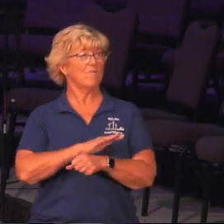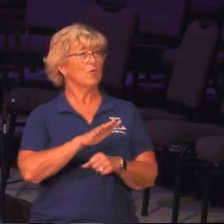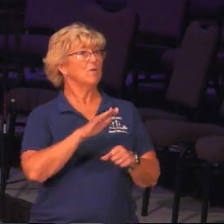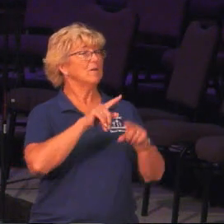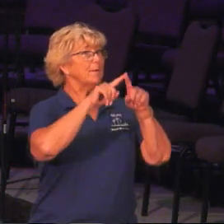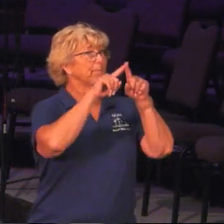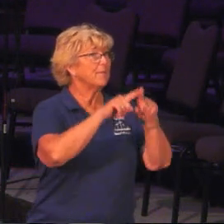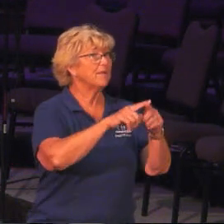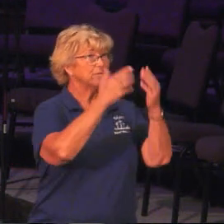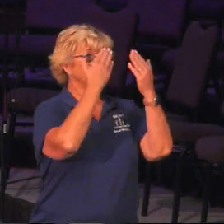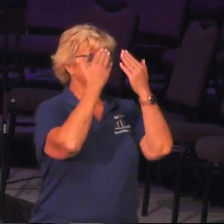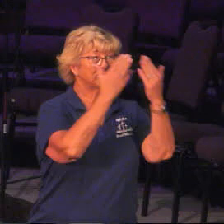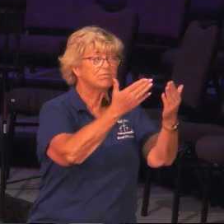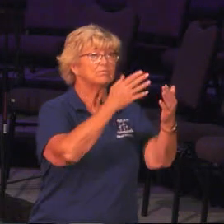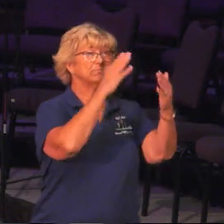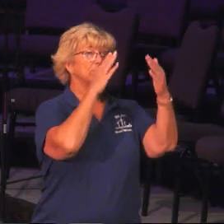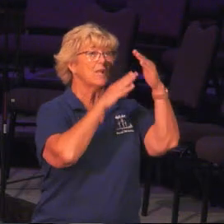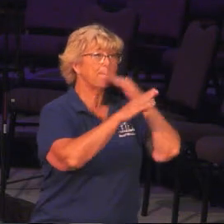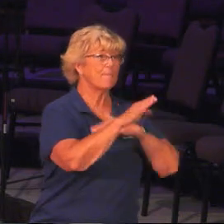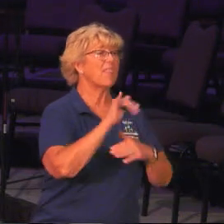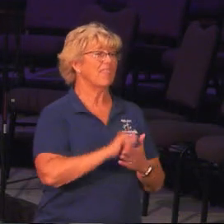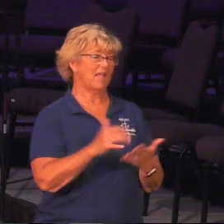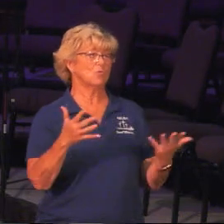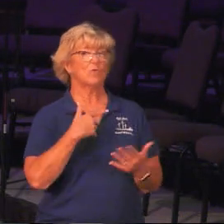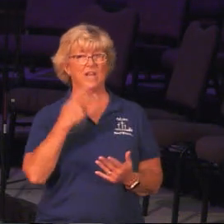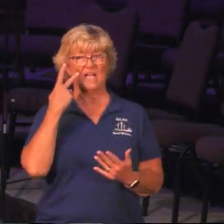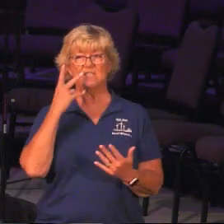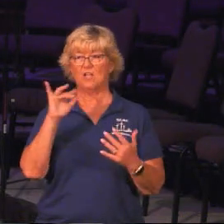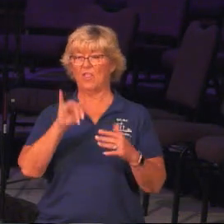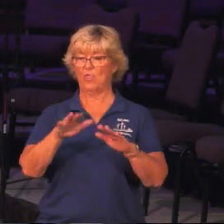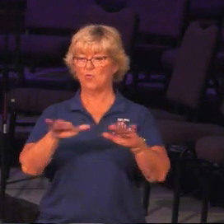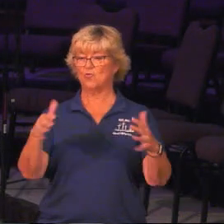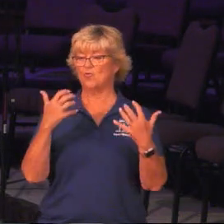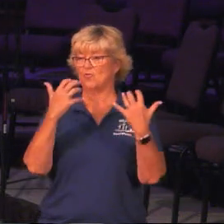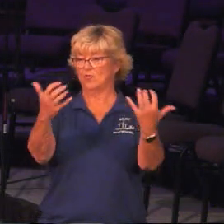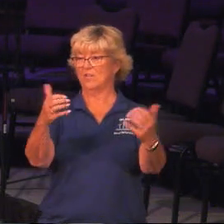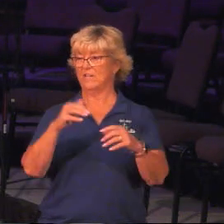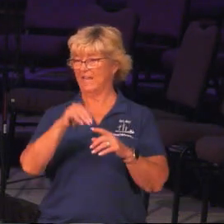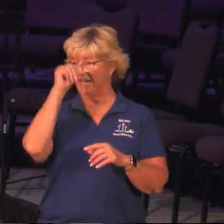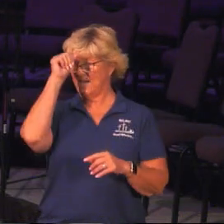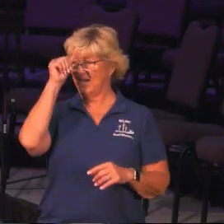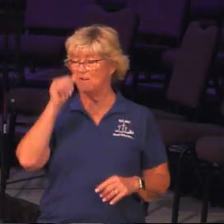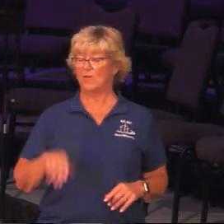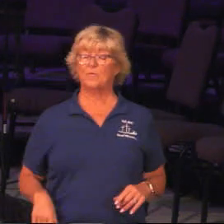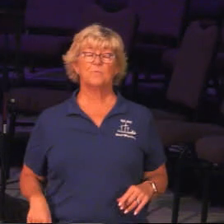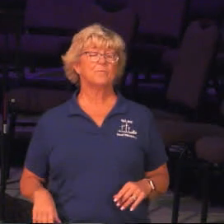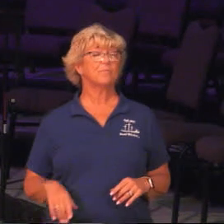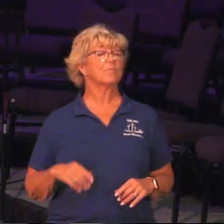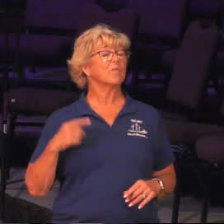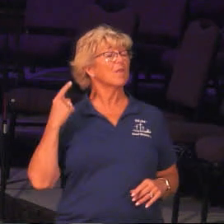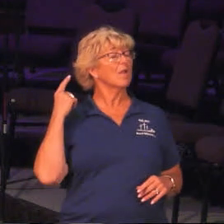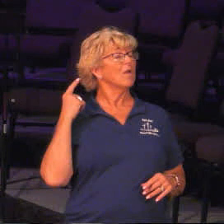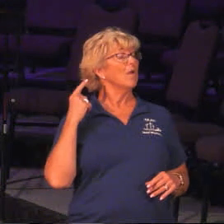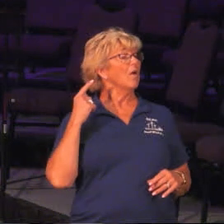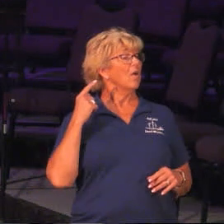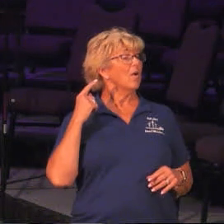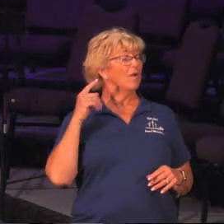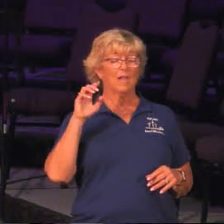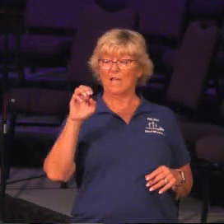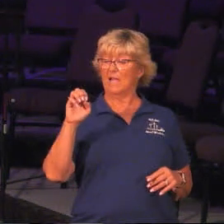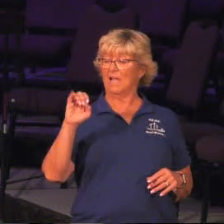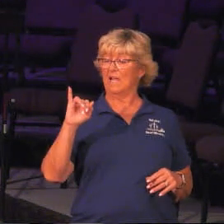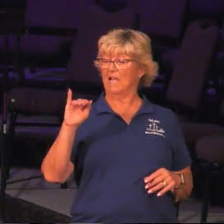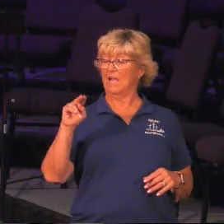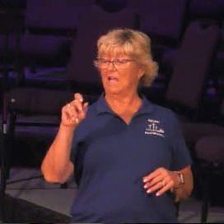humility is what I saw in the children in Chennai. Albert Einstein describes this childlike humility in a